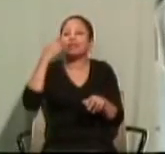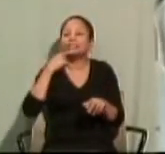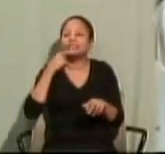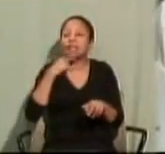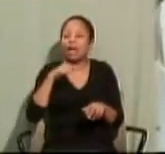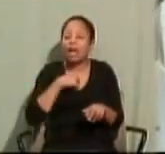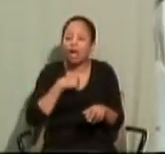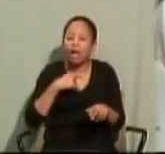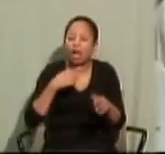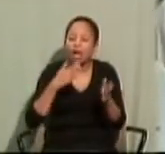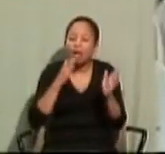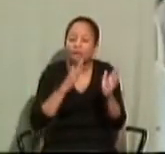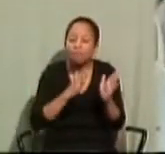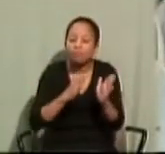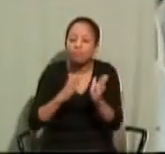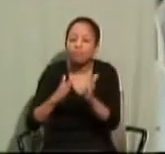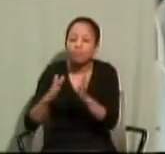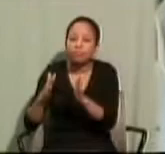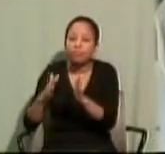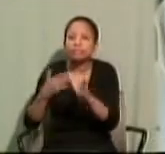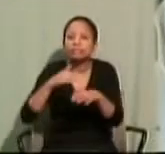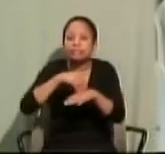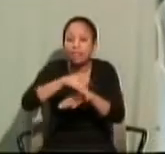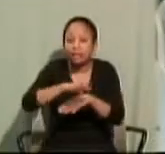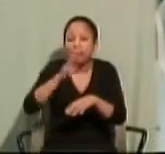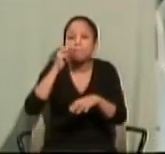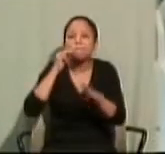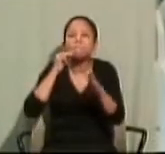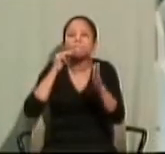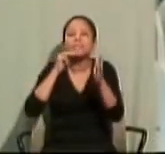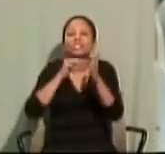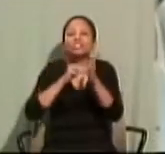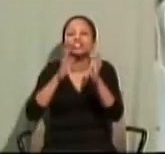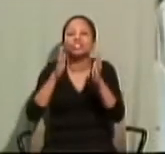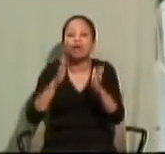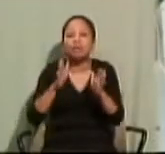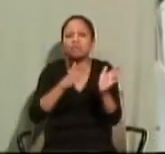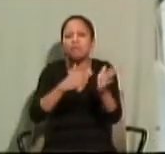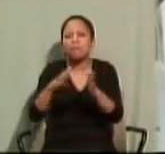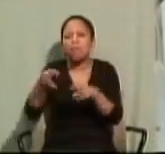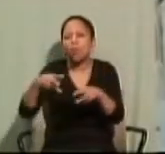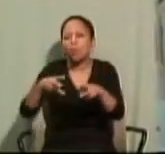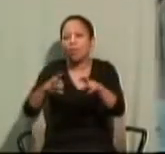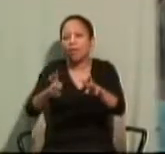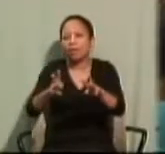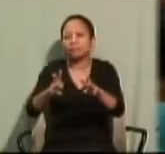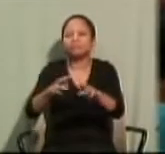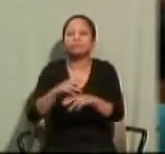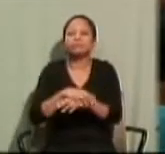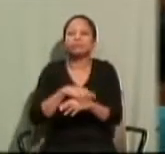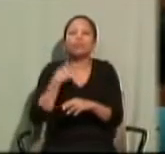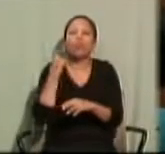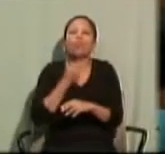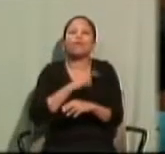prepare my way before me. We have to prepare